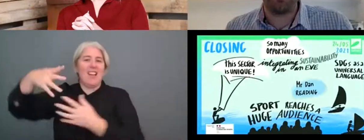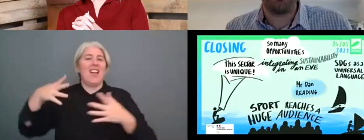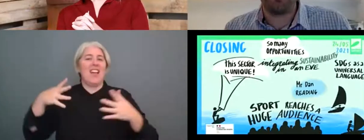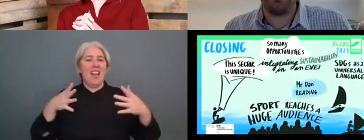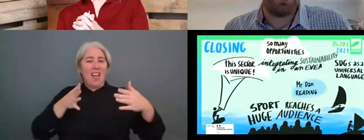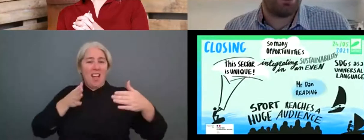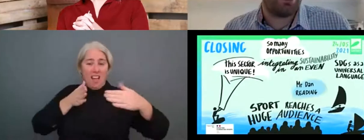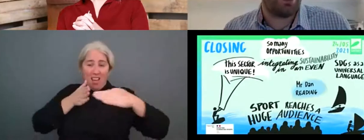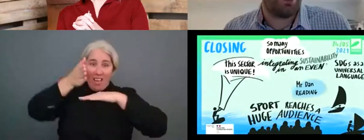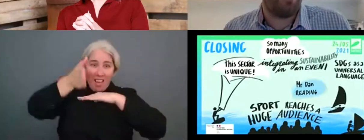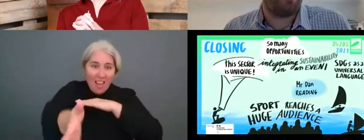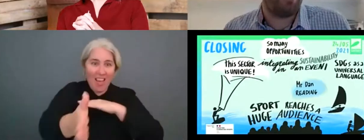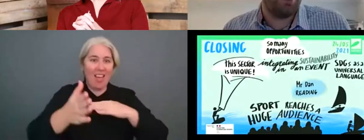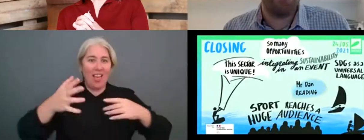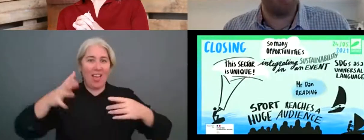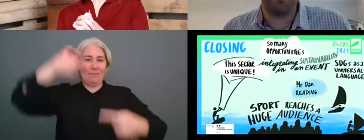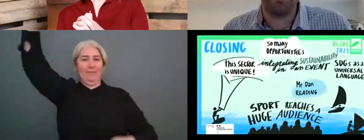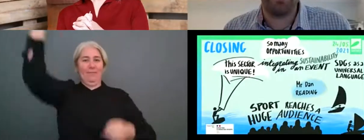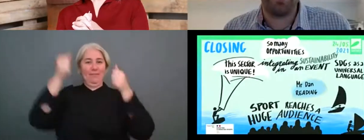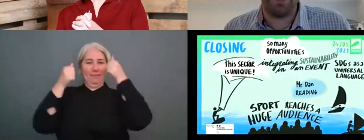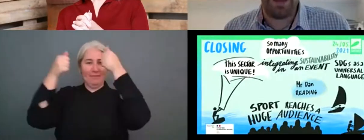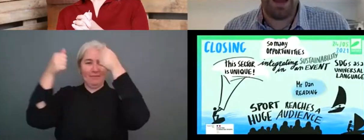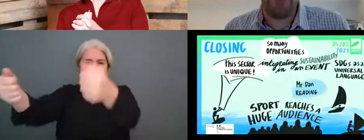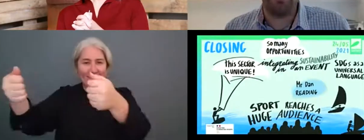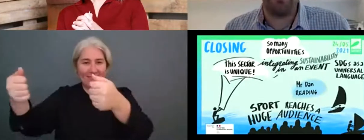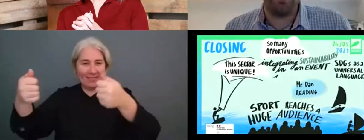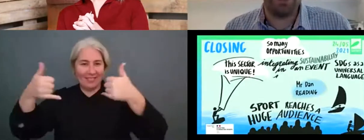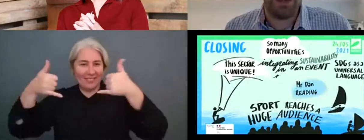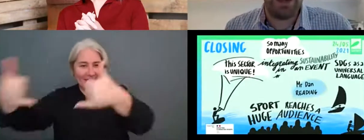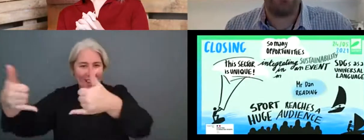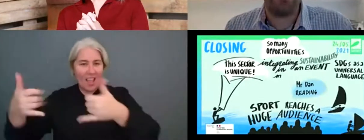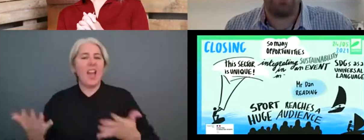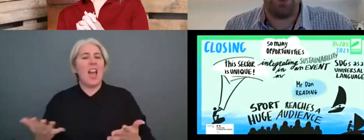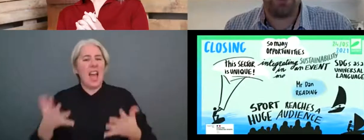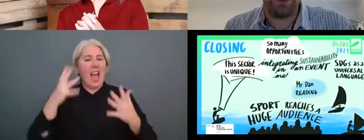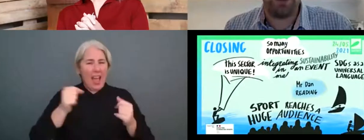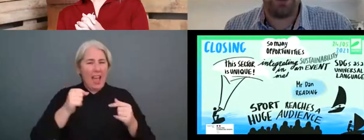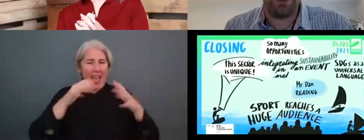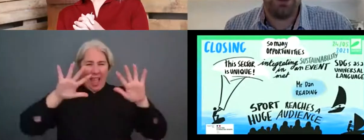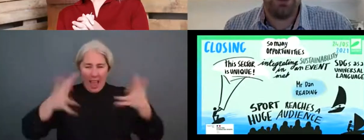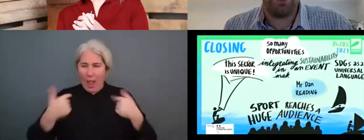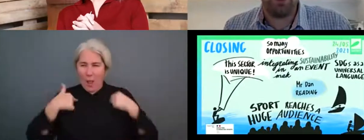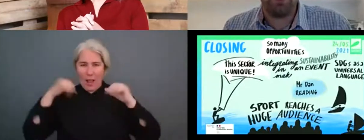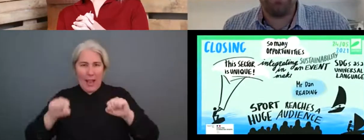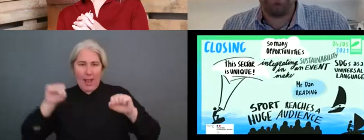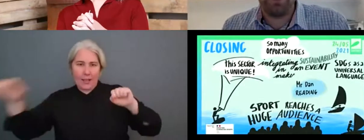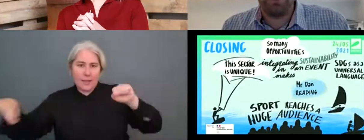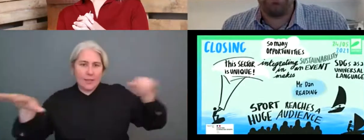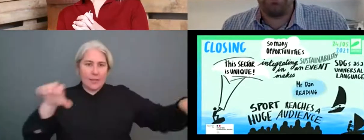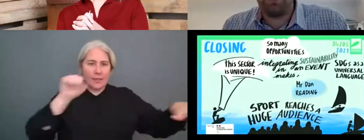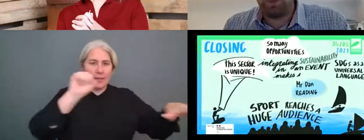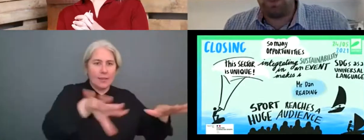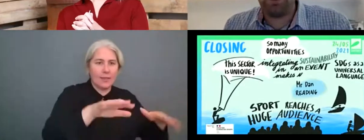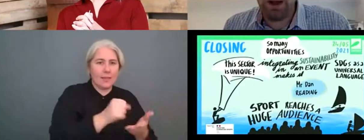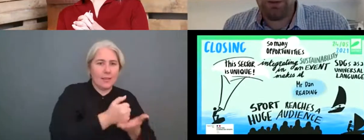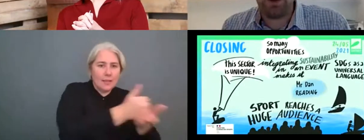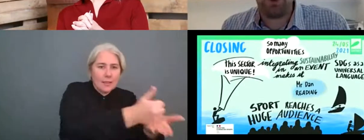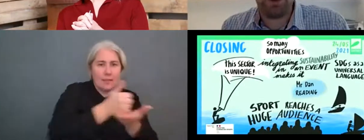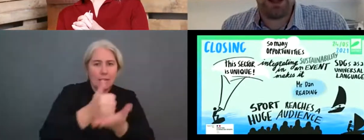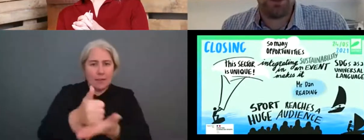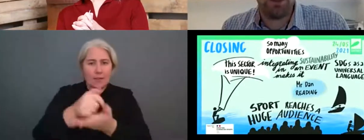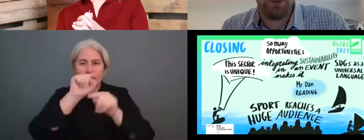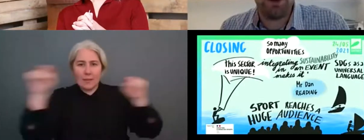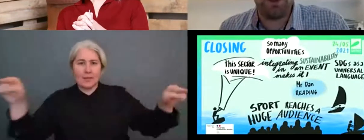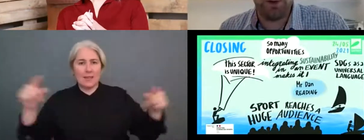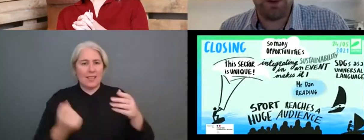and D budgets, the, um, the resources that they have to collectively work together. So we do have other